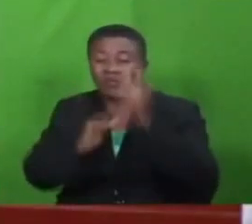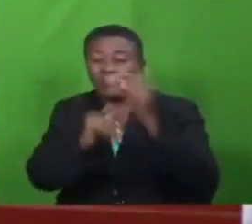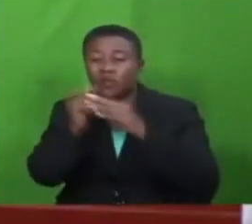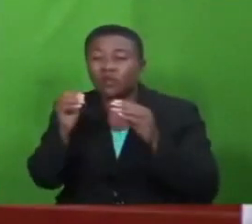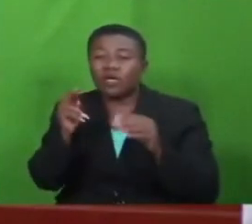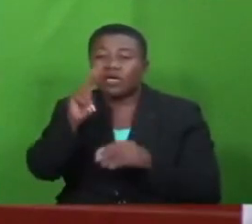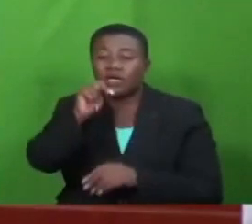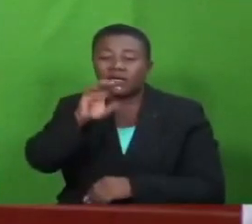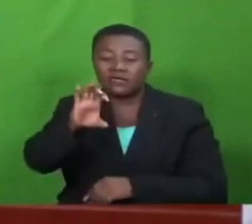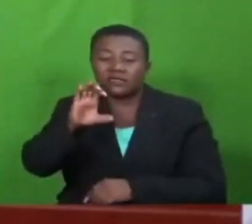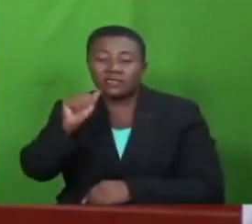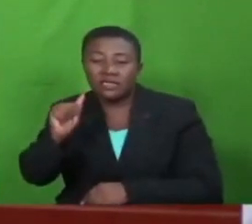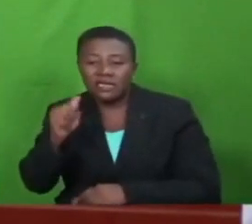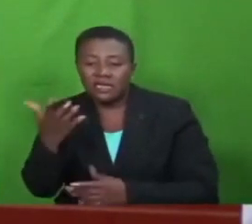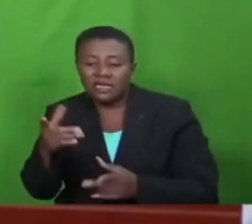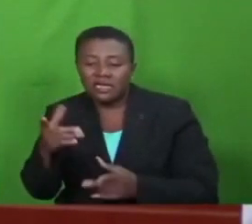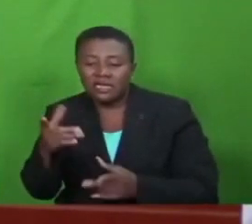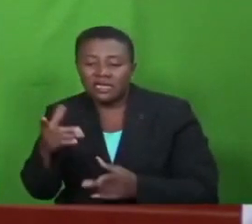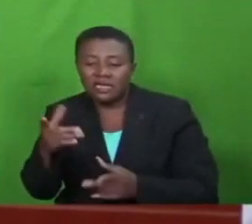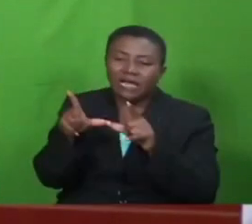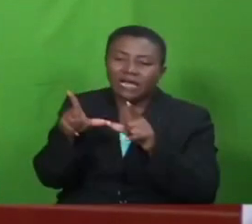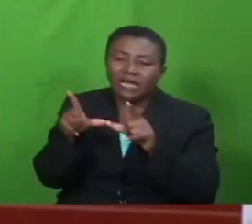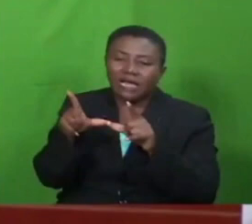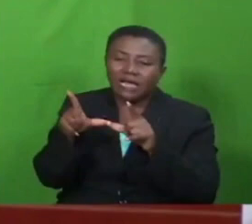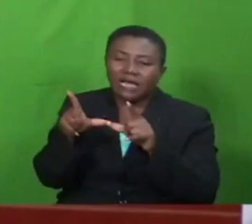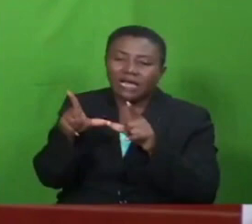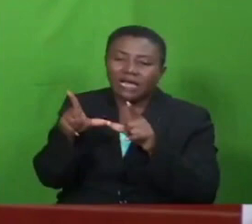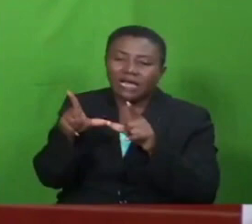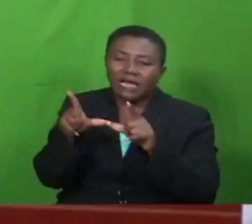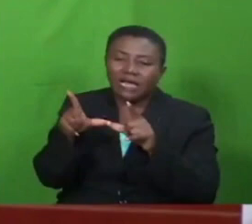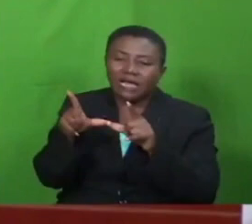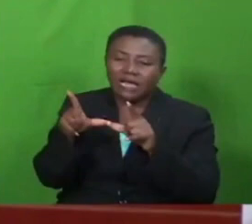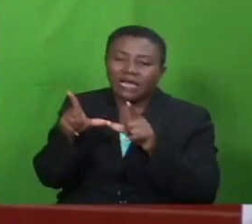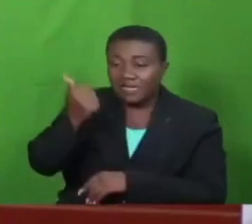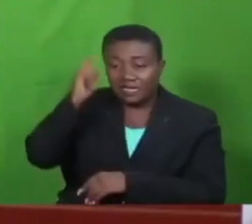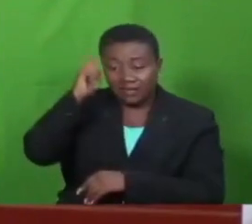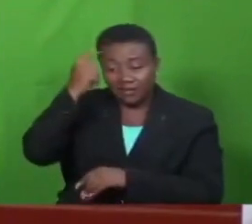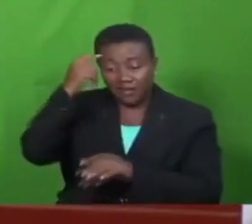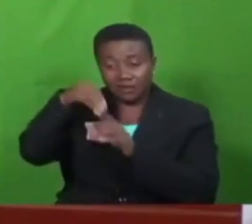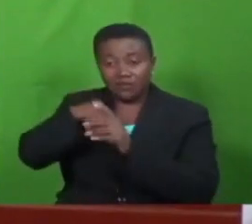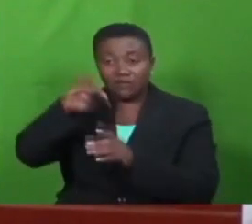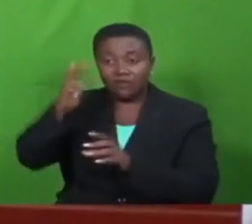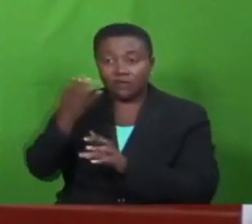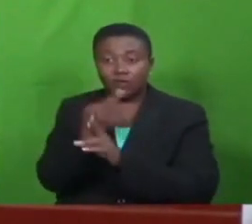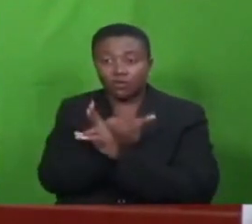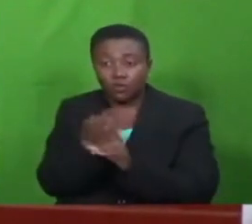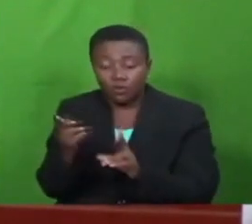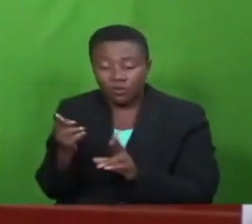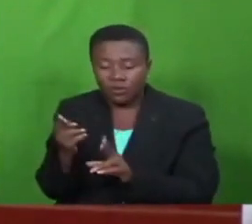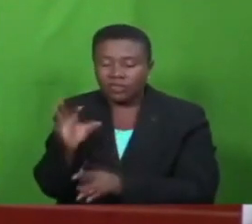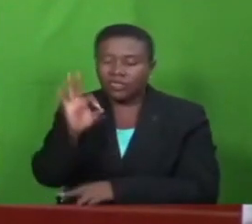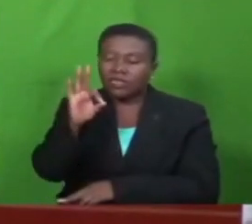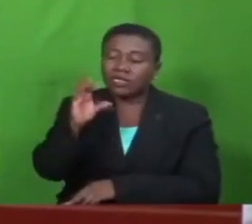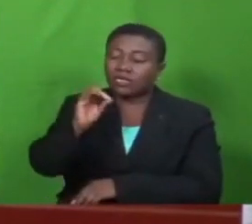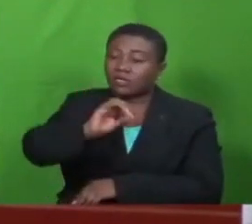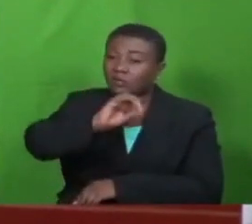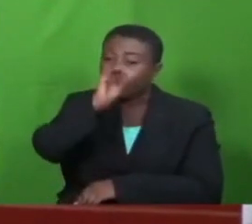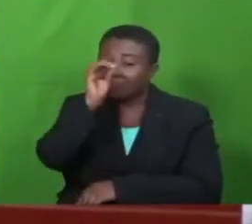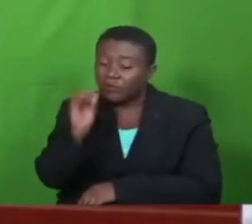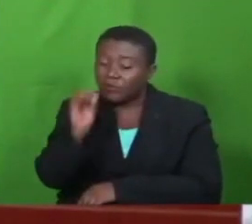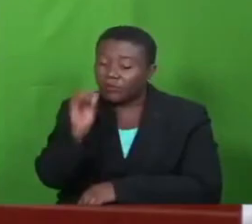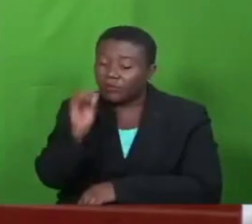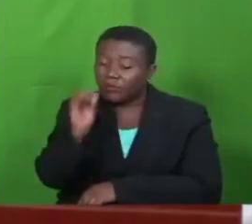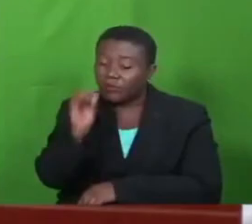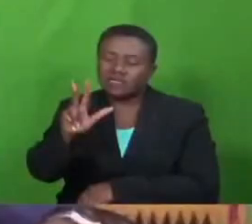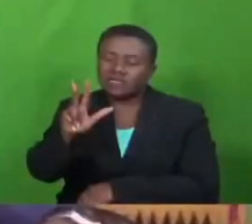fiber-optic cable than any other government in the Fourth Republic, 90 percent, 93